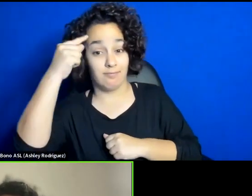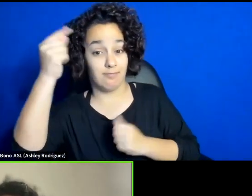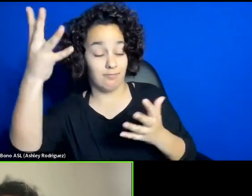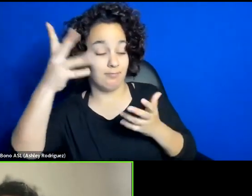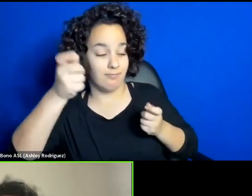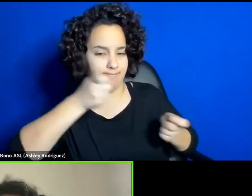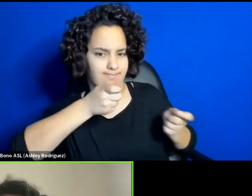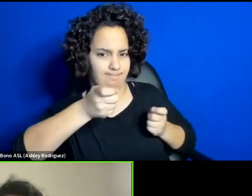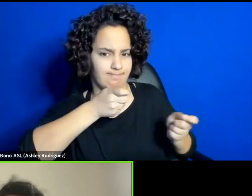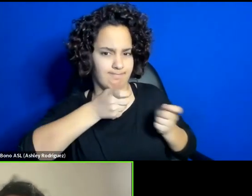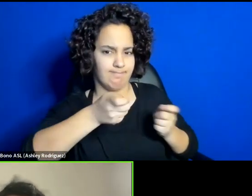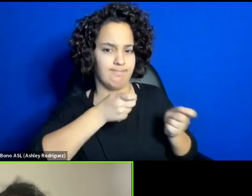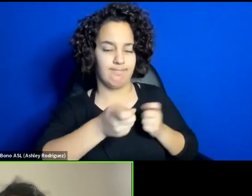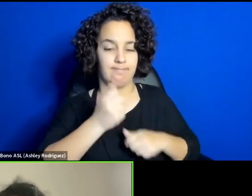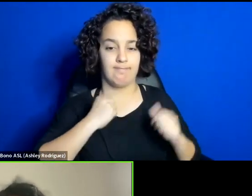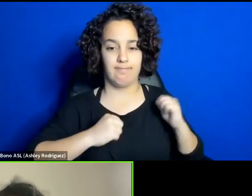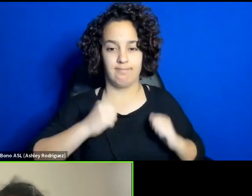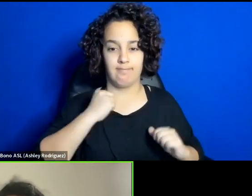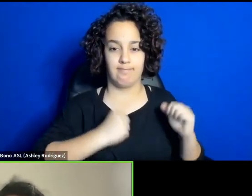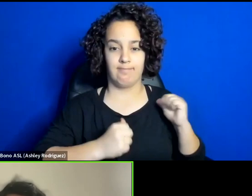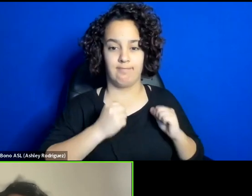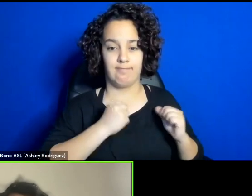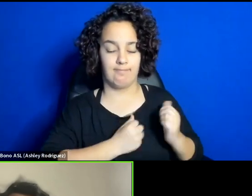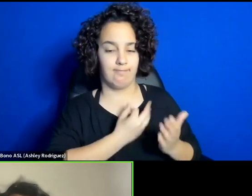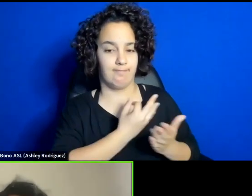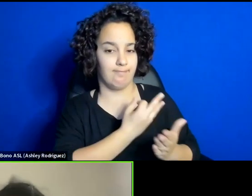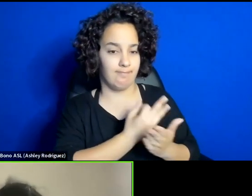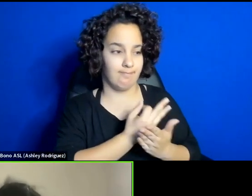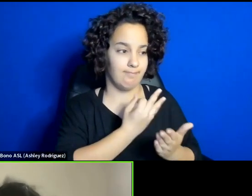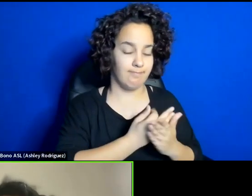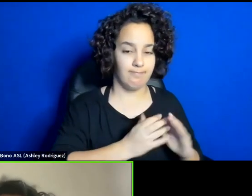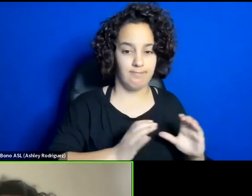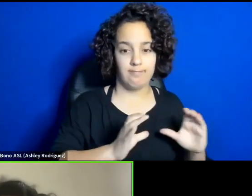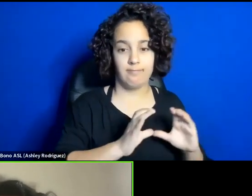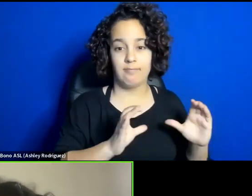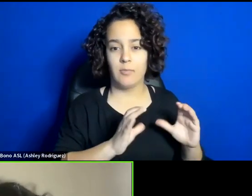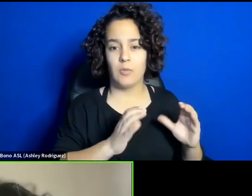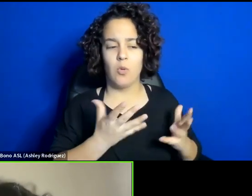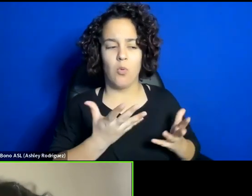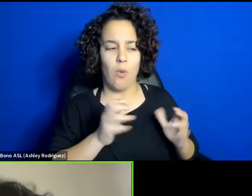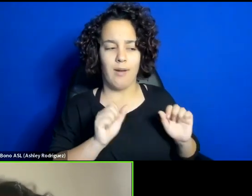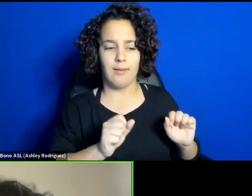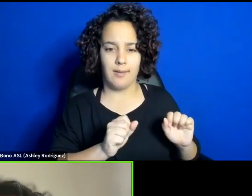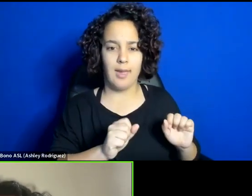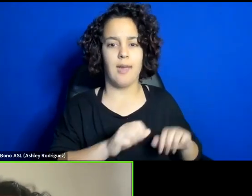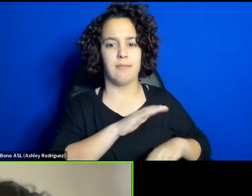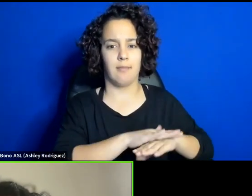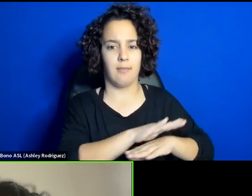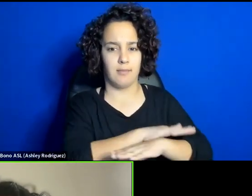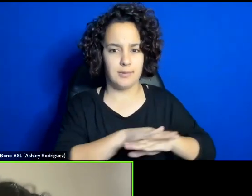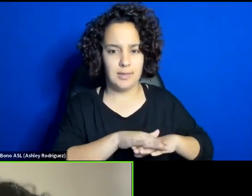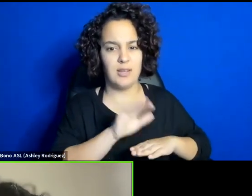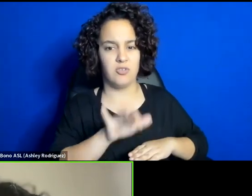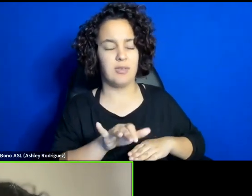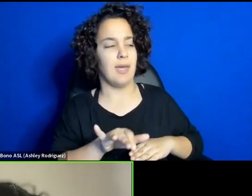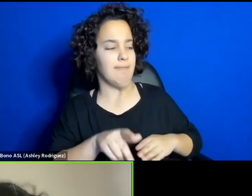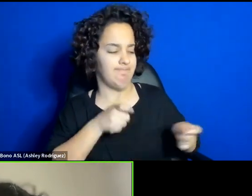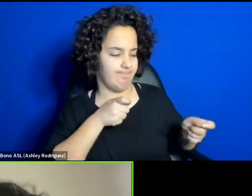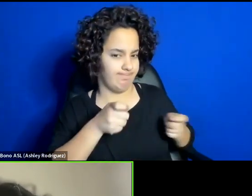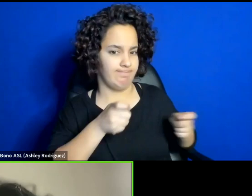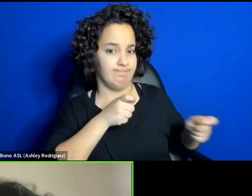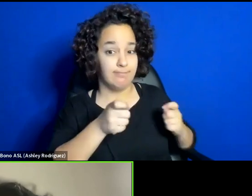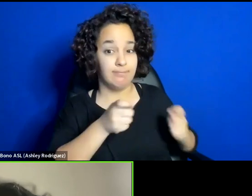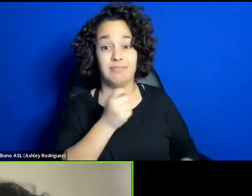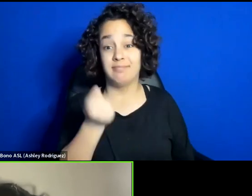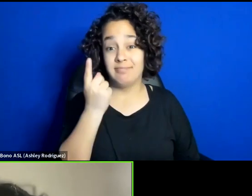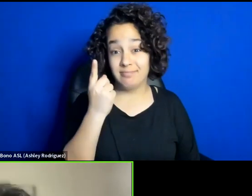to certificating what should be on stage, what could be on stage, but theatre always,